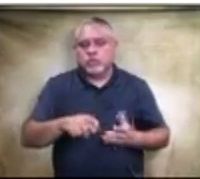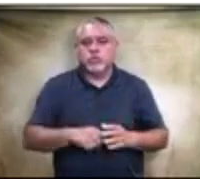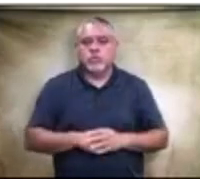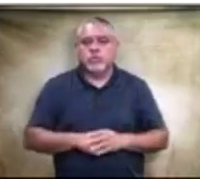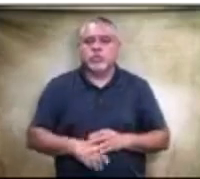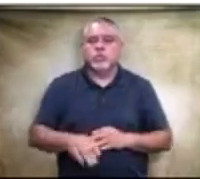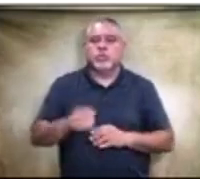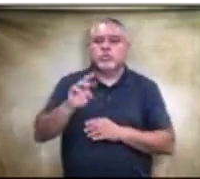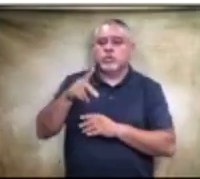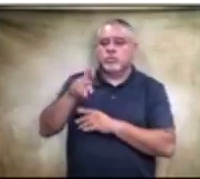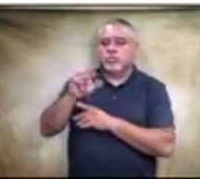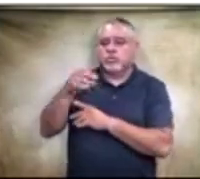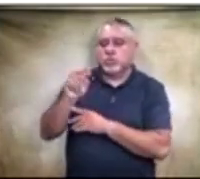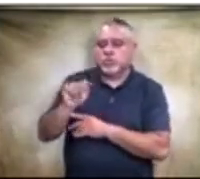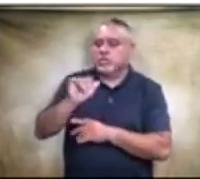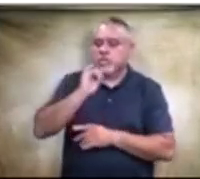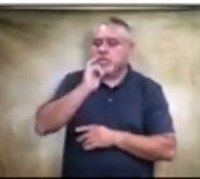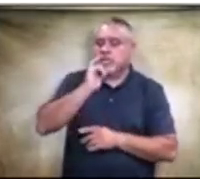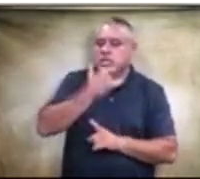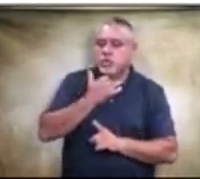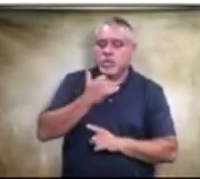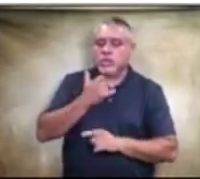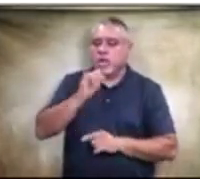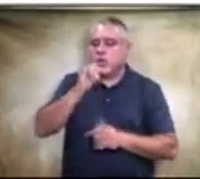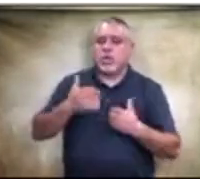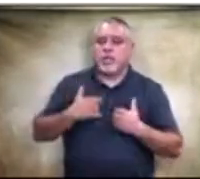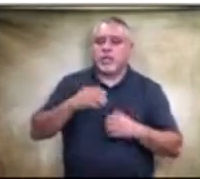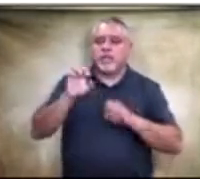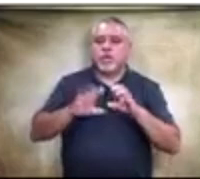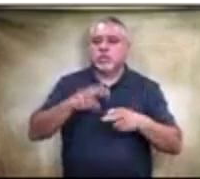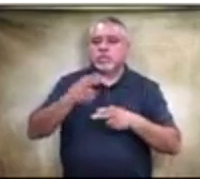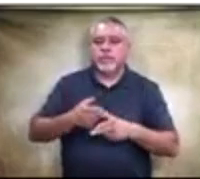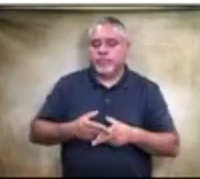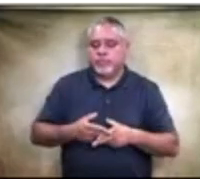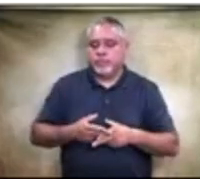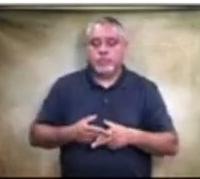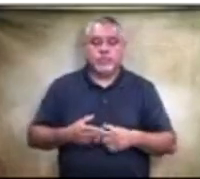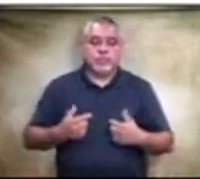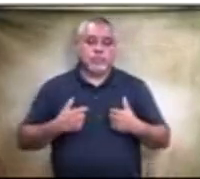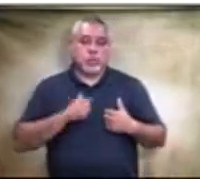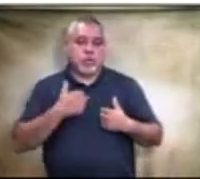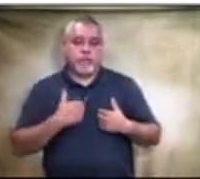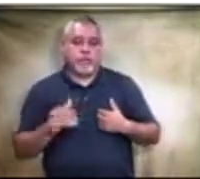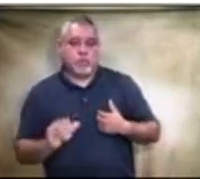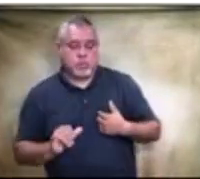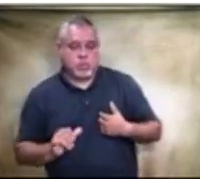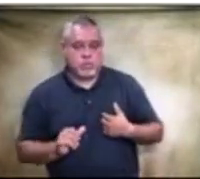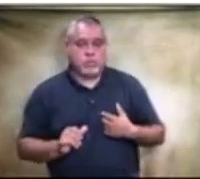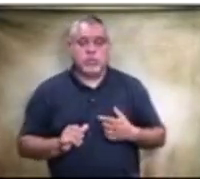that's incorrect because I don't have the evaluators' names. I don't have it either. Mr. Fisher.